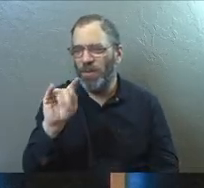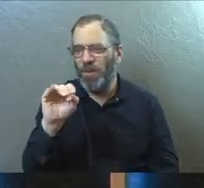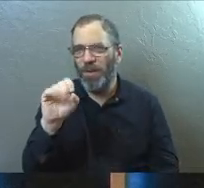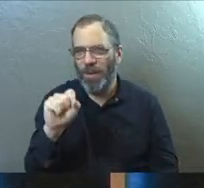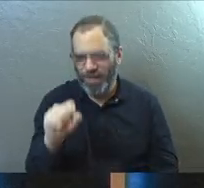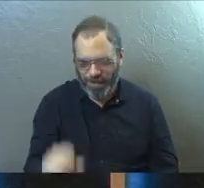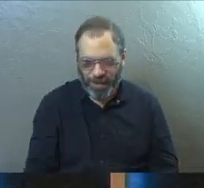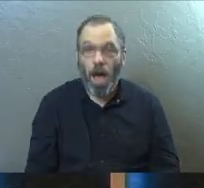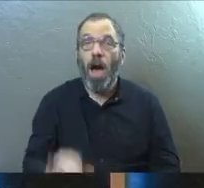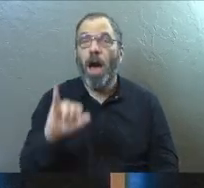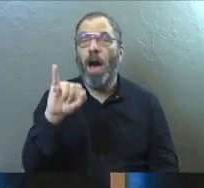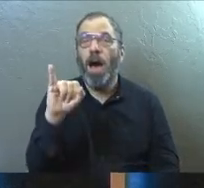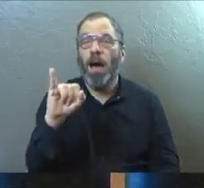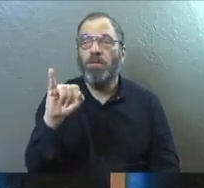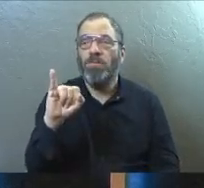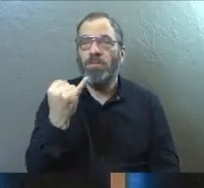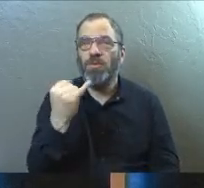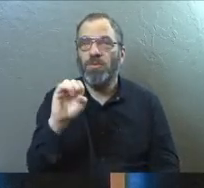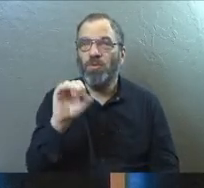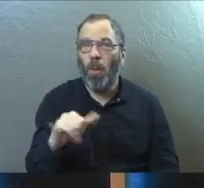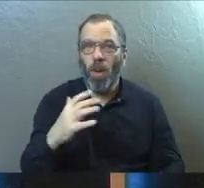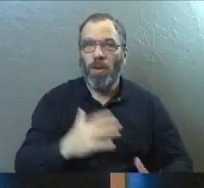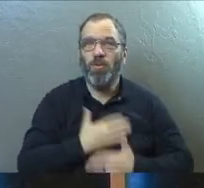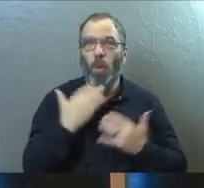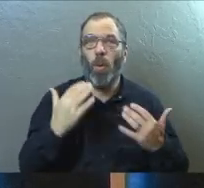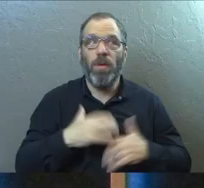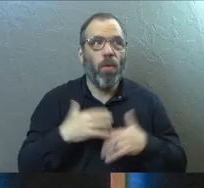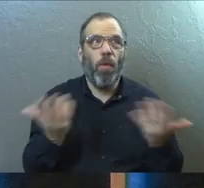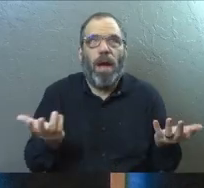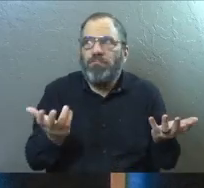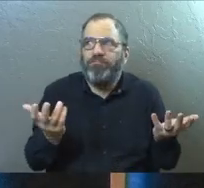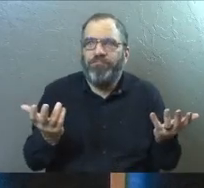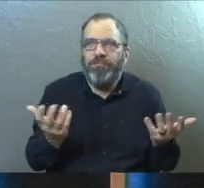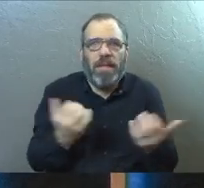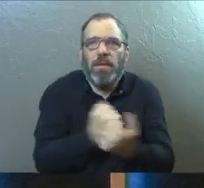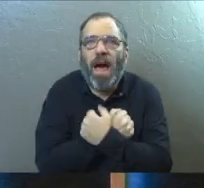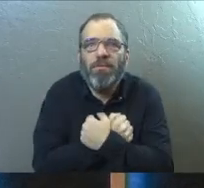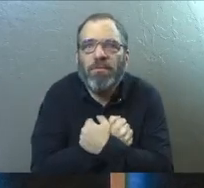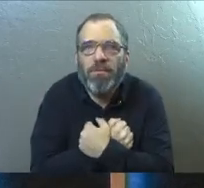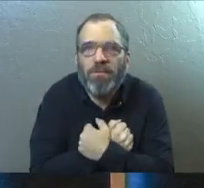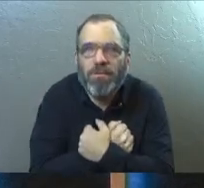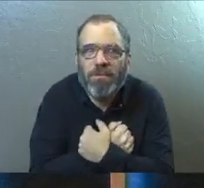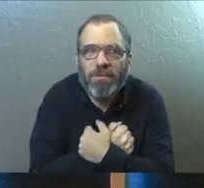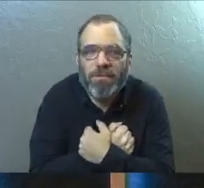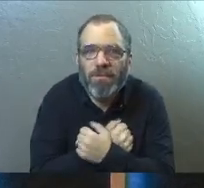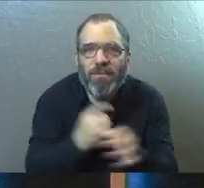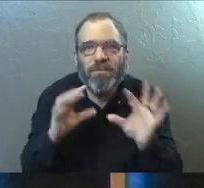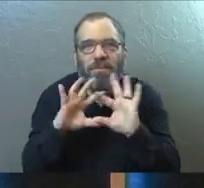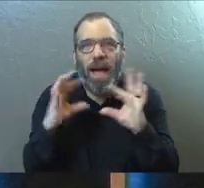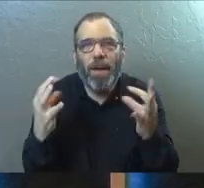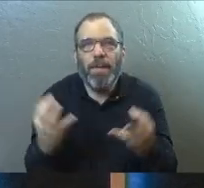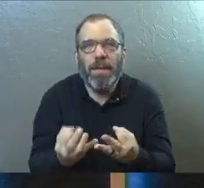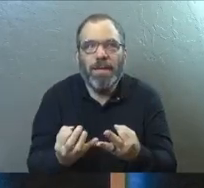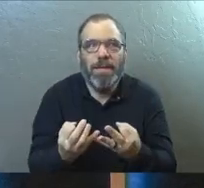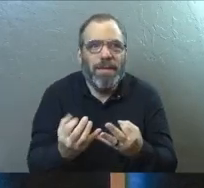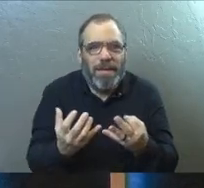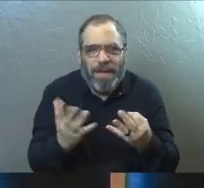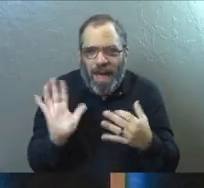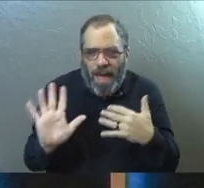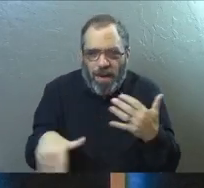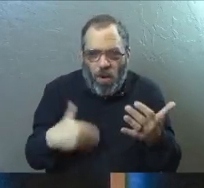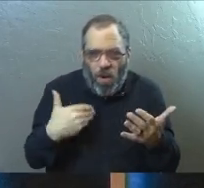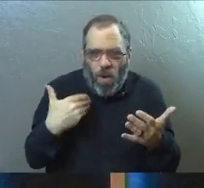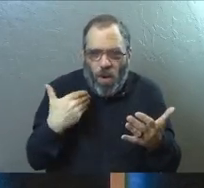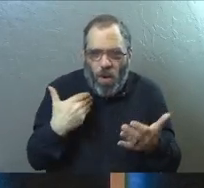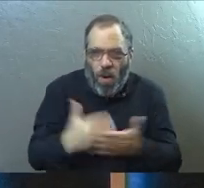God cares about joy. And what's the joy there? Well, joy is love and family and all the